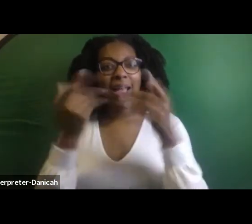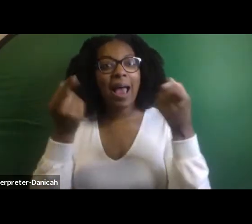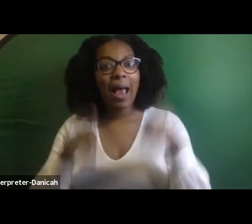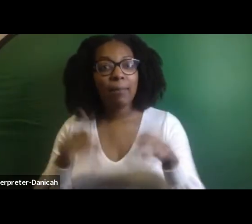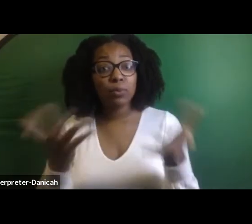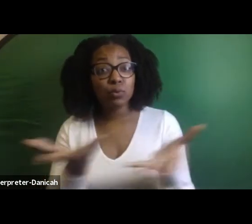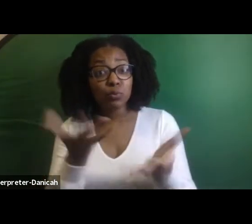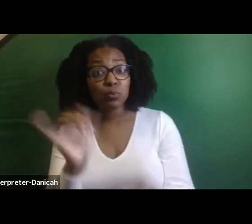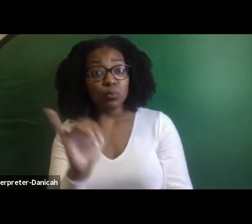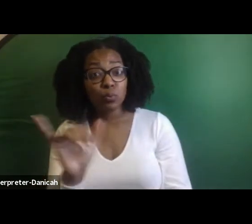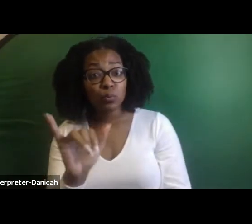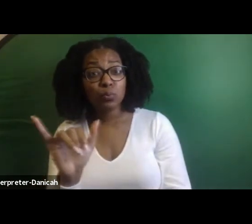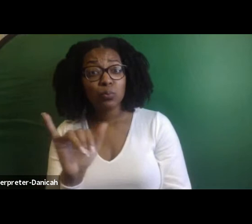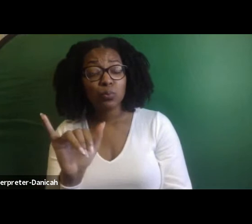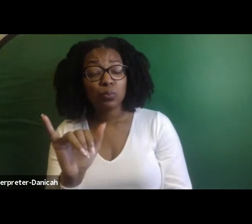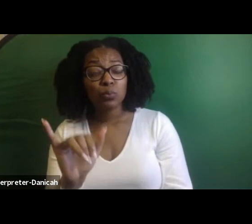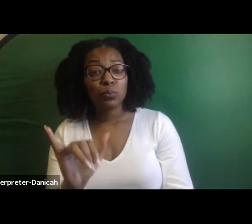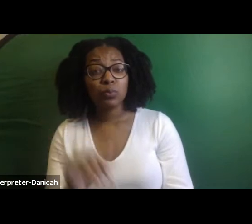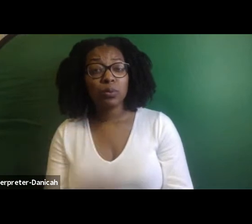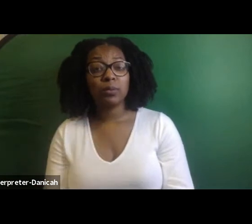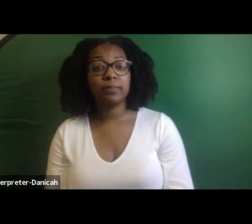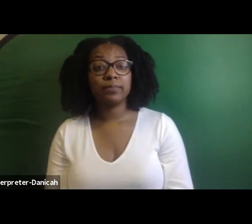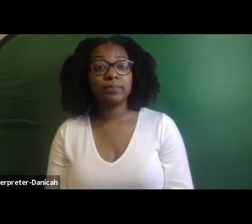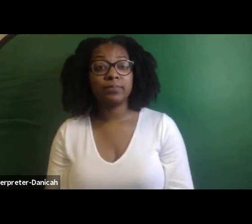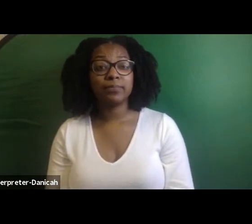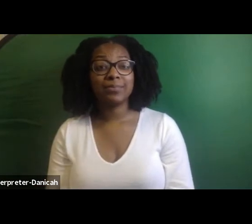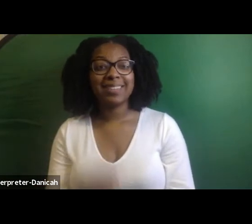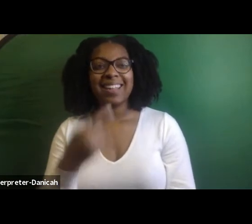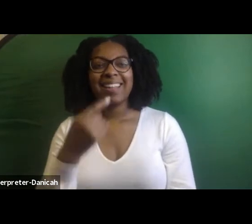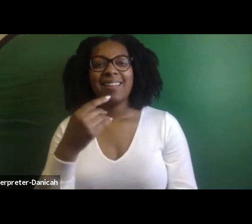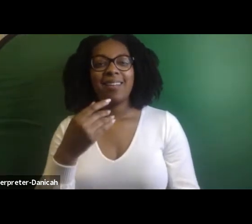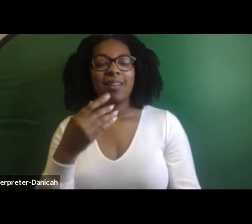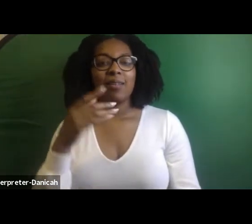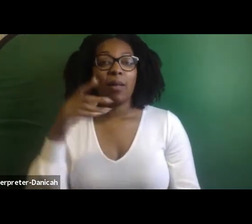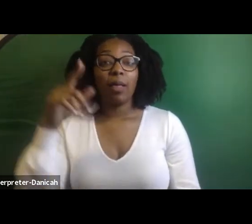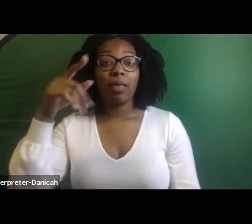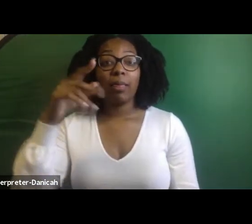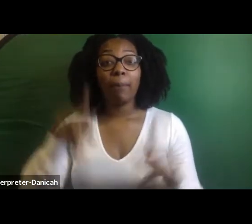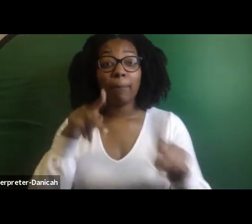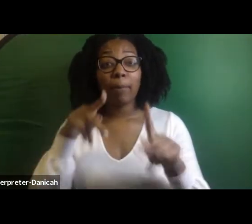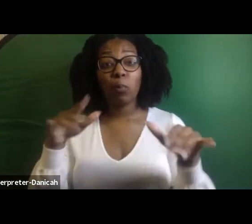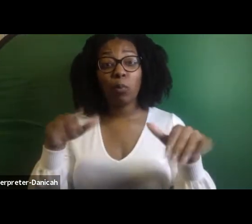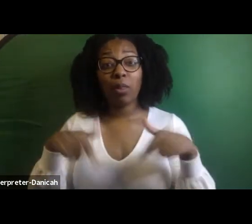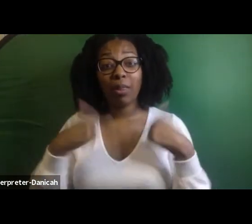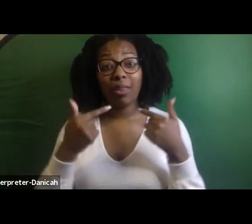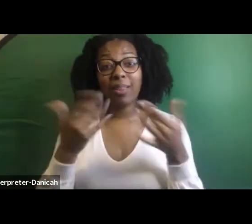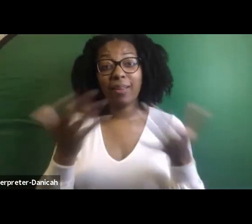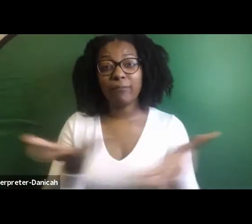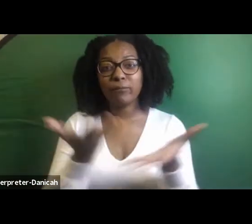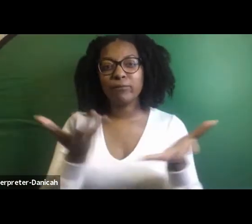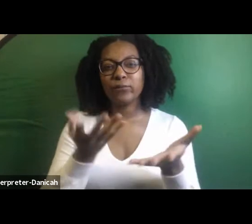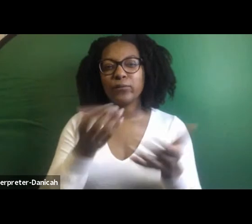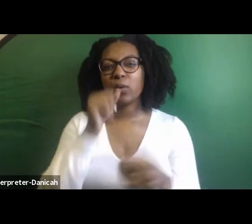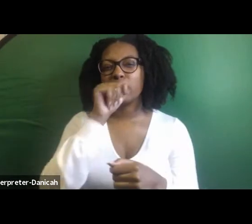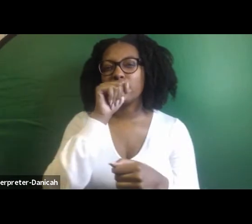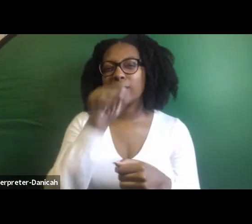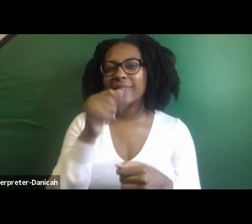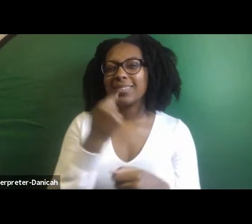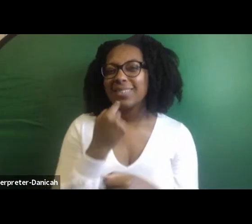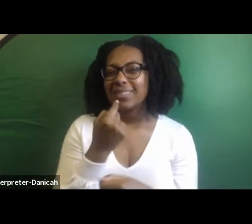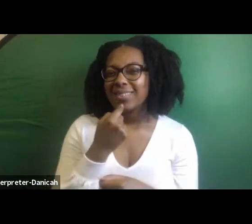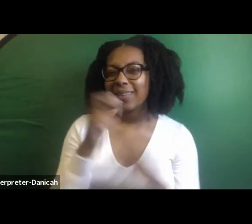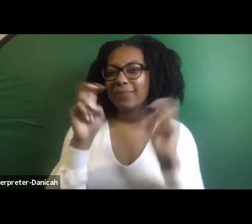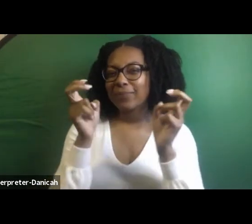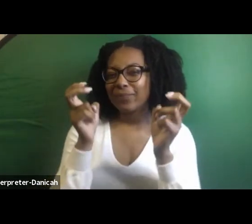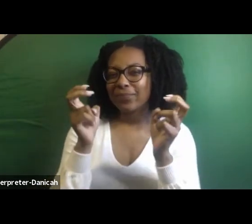but you're, you're making everything very American and no, it happens here. Just look, open your eyes, you know? And the thing I do,